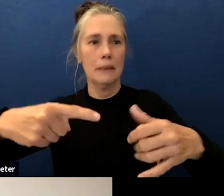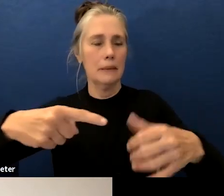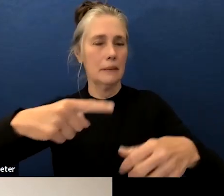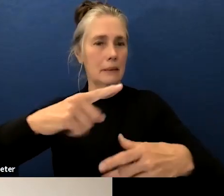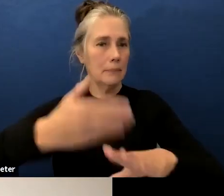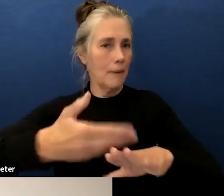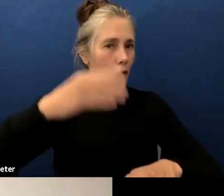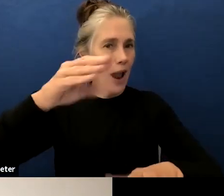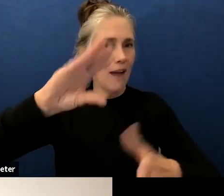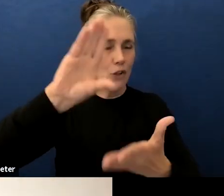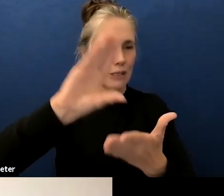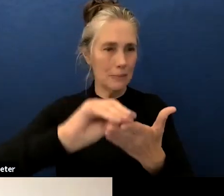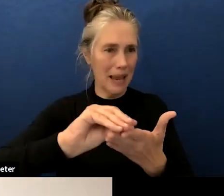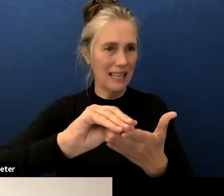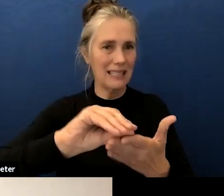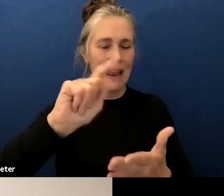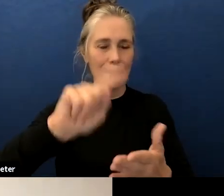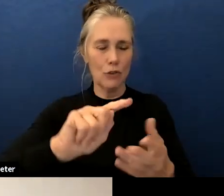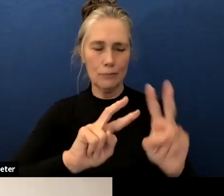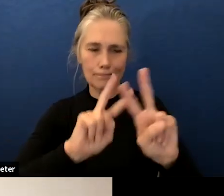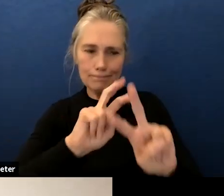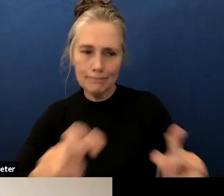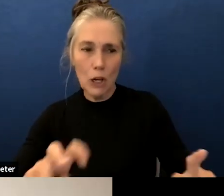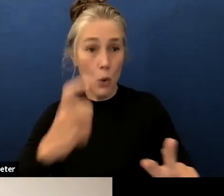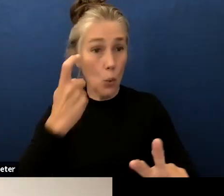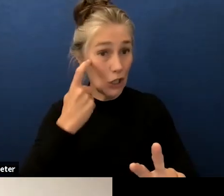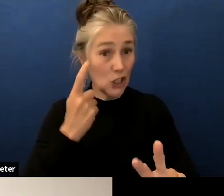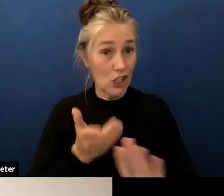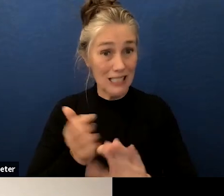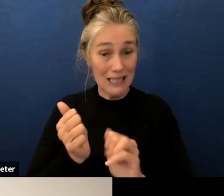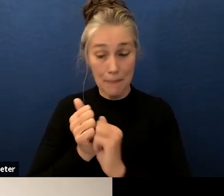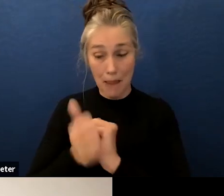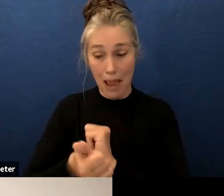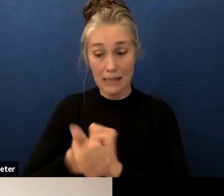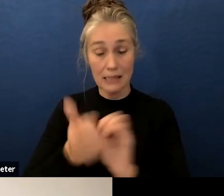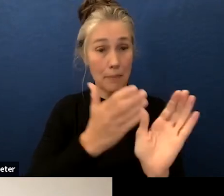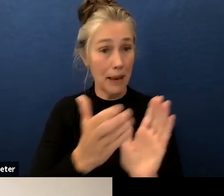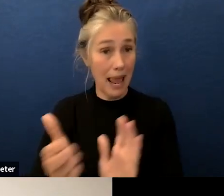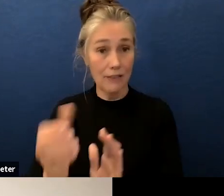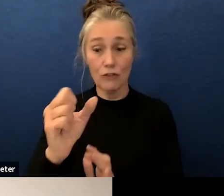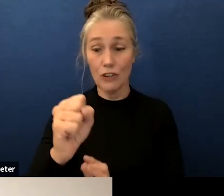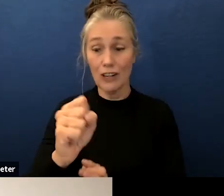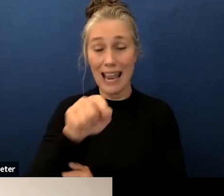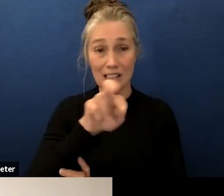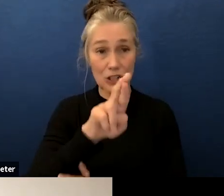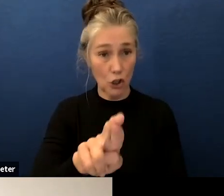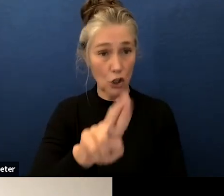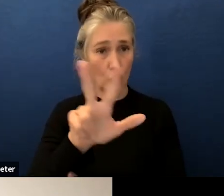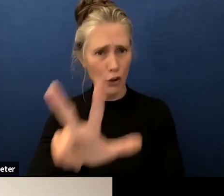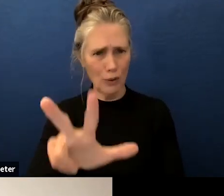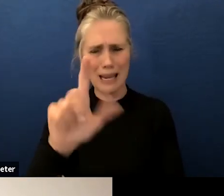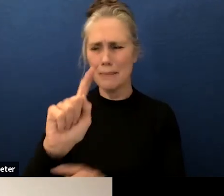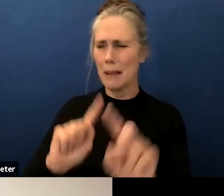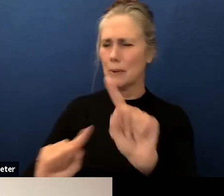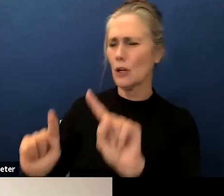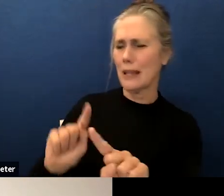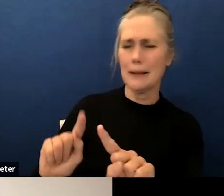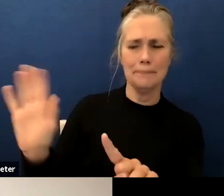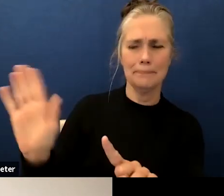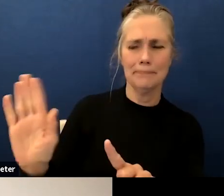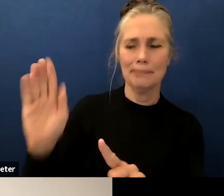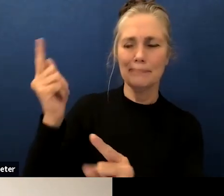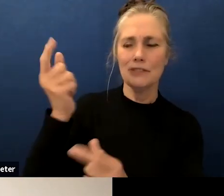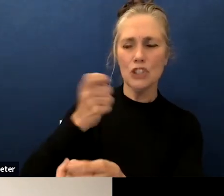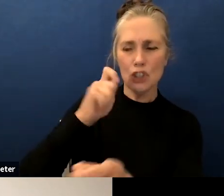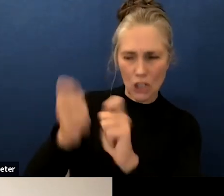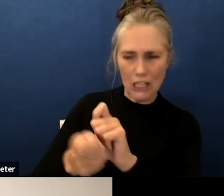at we just passed the esser three uh plan but we might need to take a look at that and say you know instead of spending